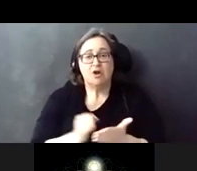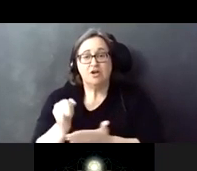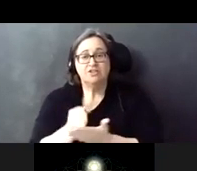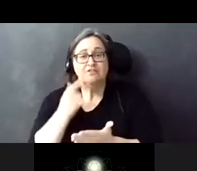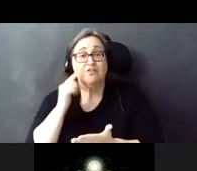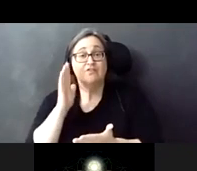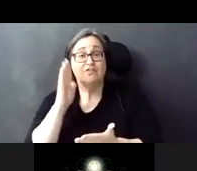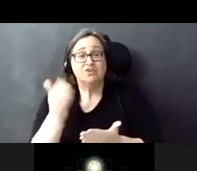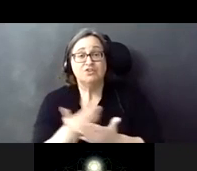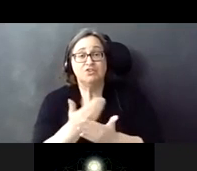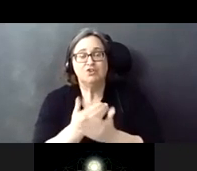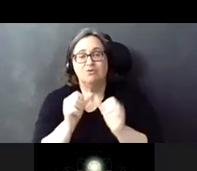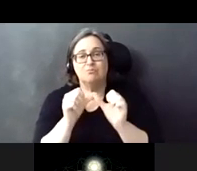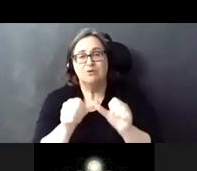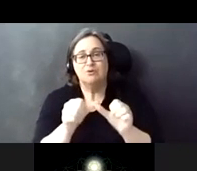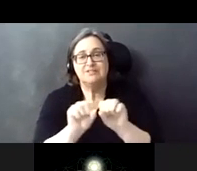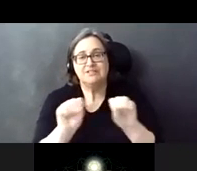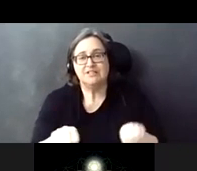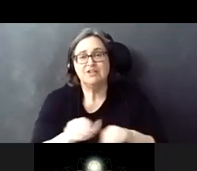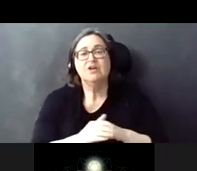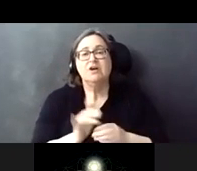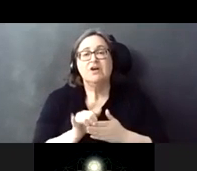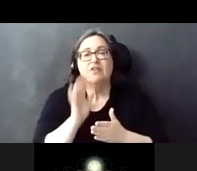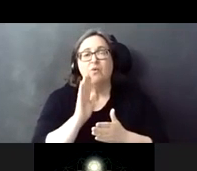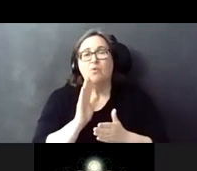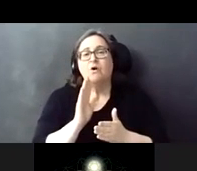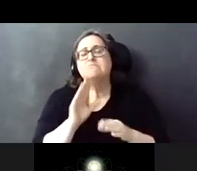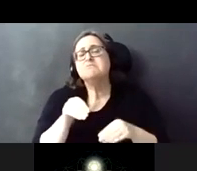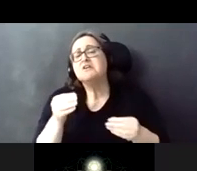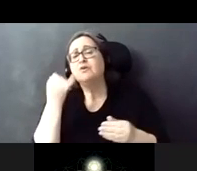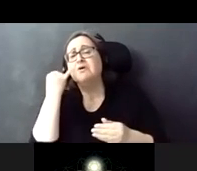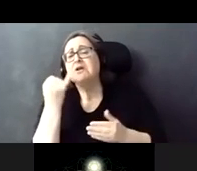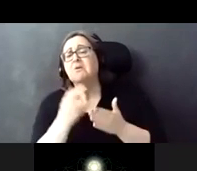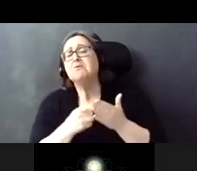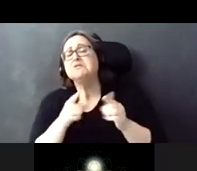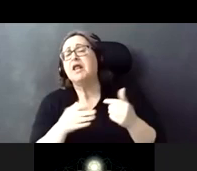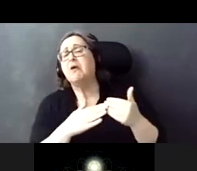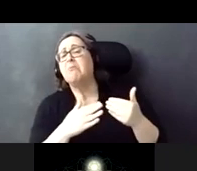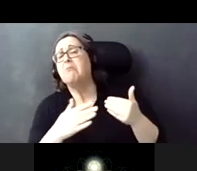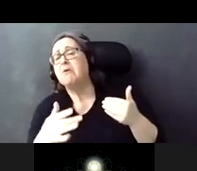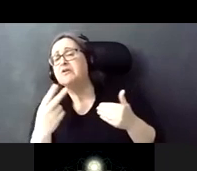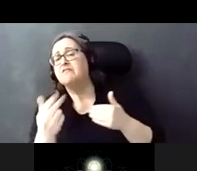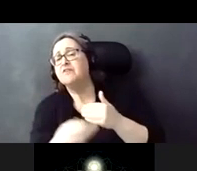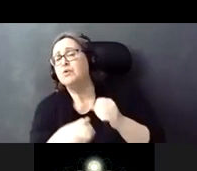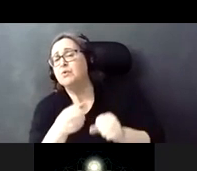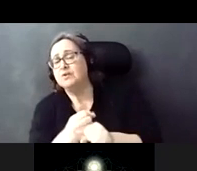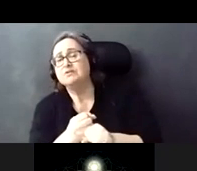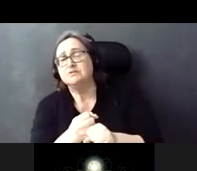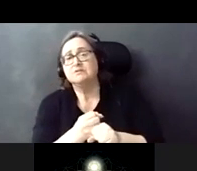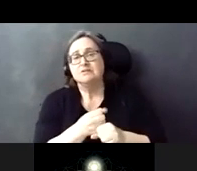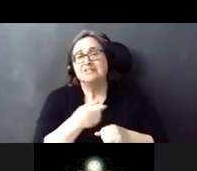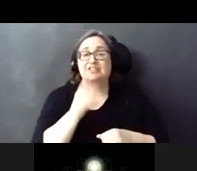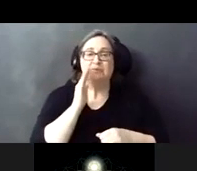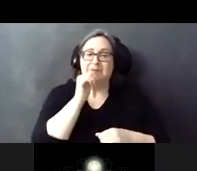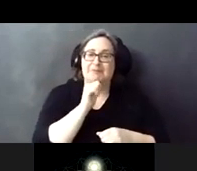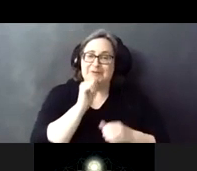future new permanent station. So this is going to give everyone a feel of what's to come in a few years after putting up with